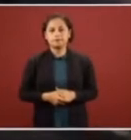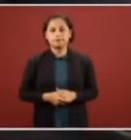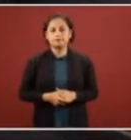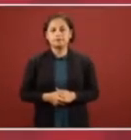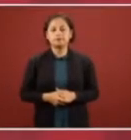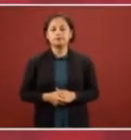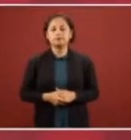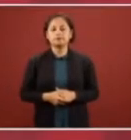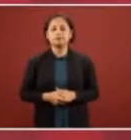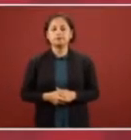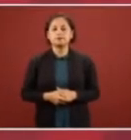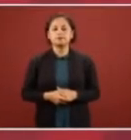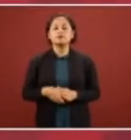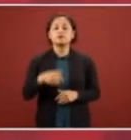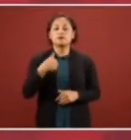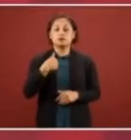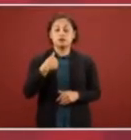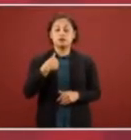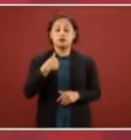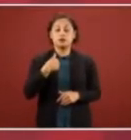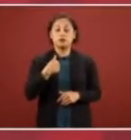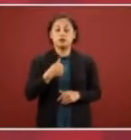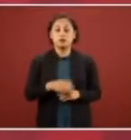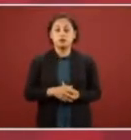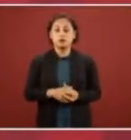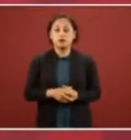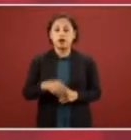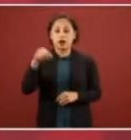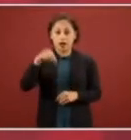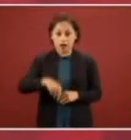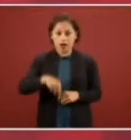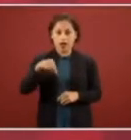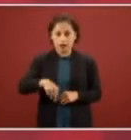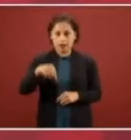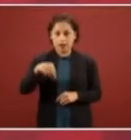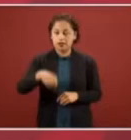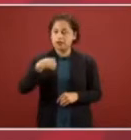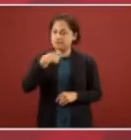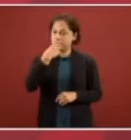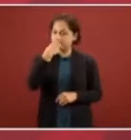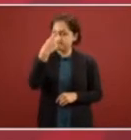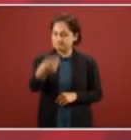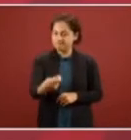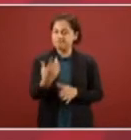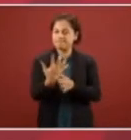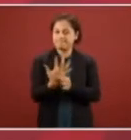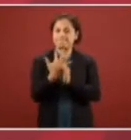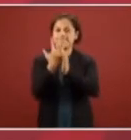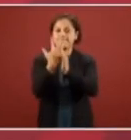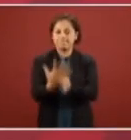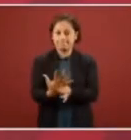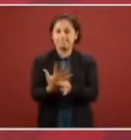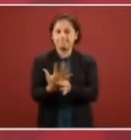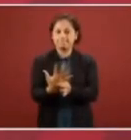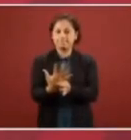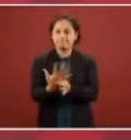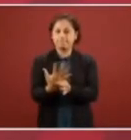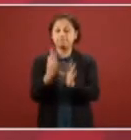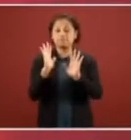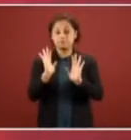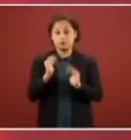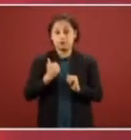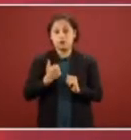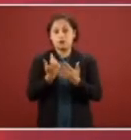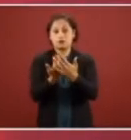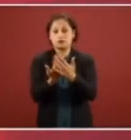and I said it here yes I'm still waiting for